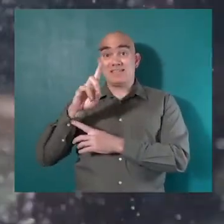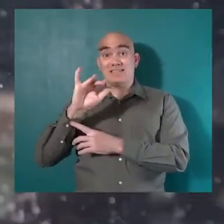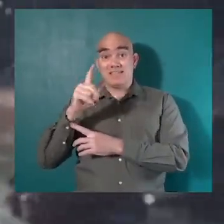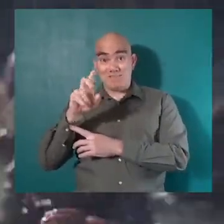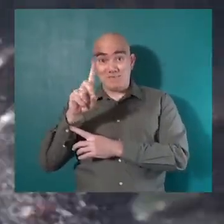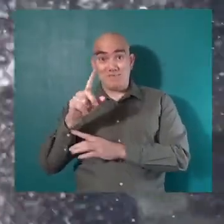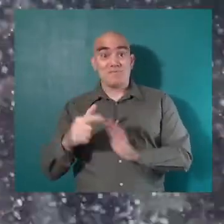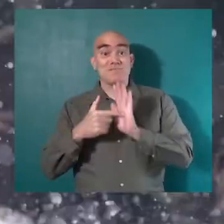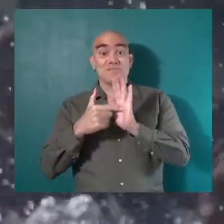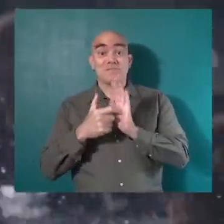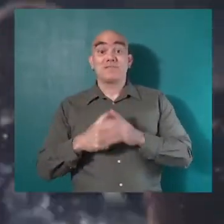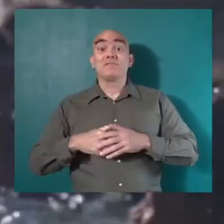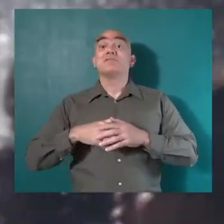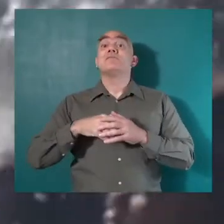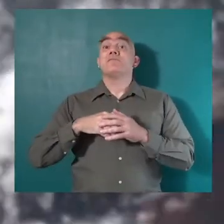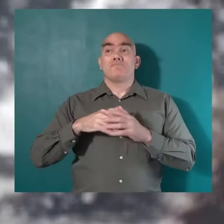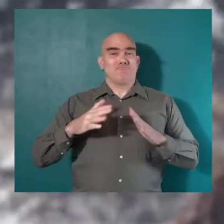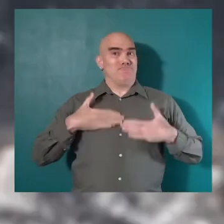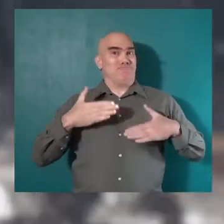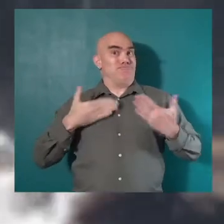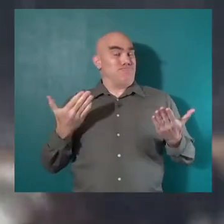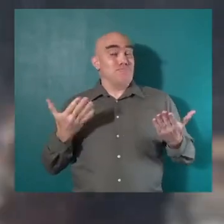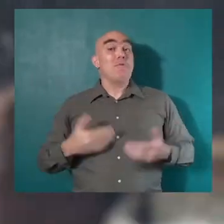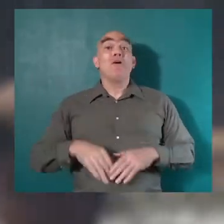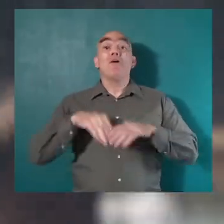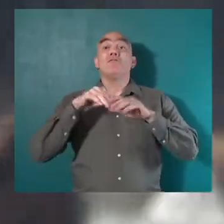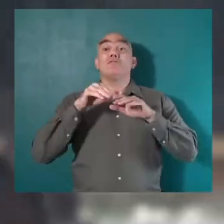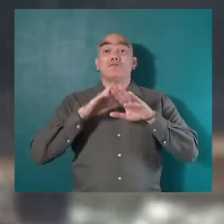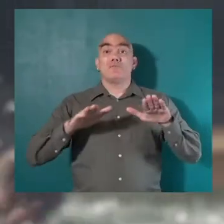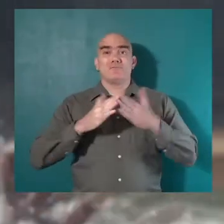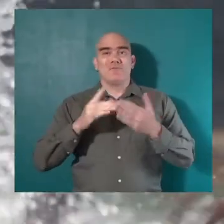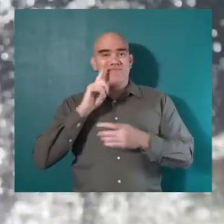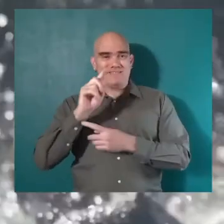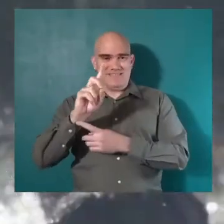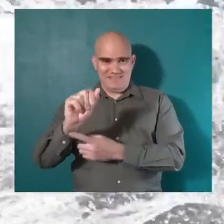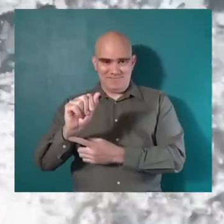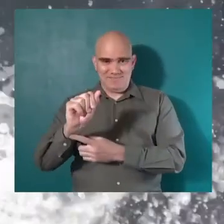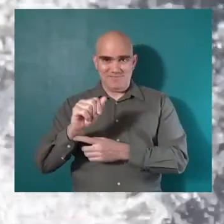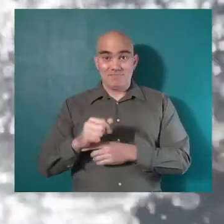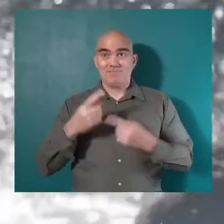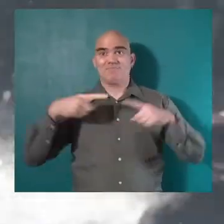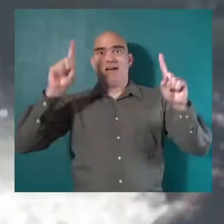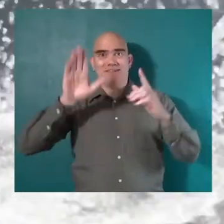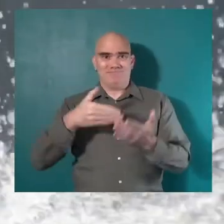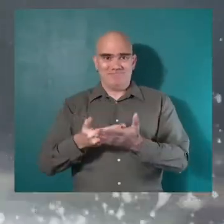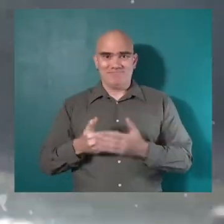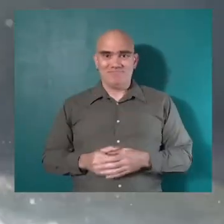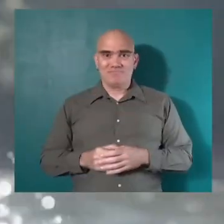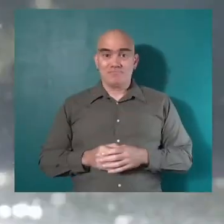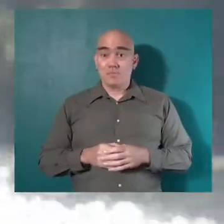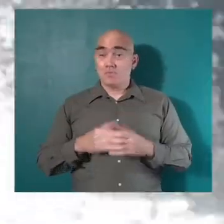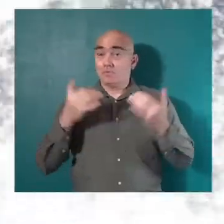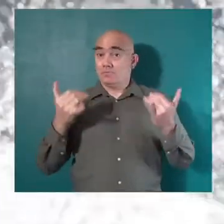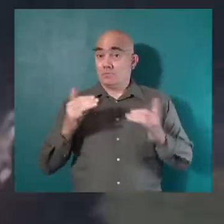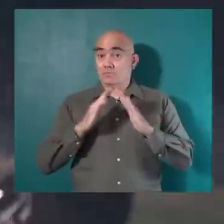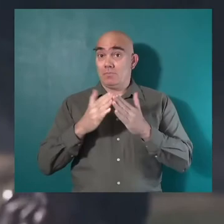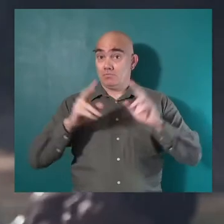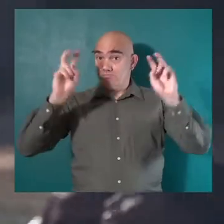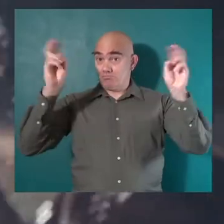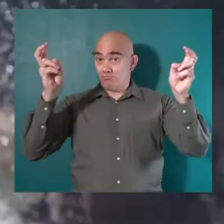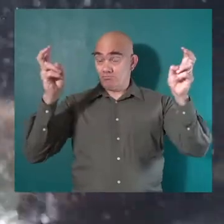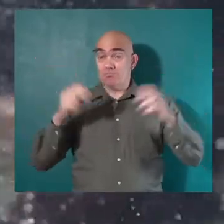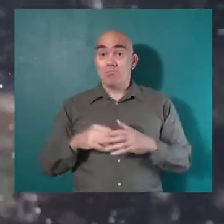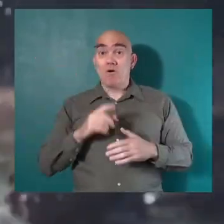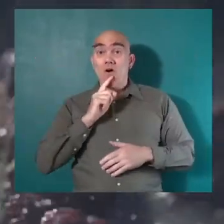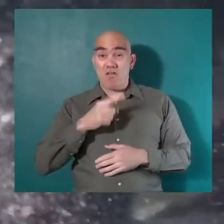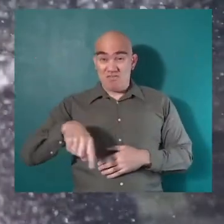Fun for the Disabled presents with cheer. Children's books for the disabled. It's finally here. Today's book